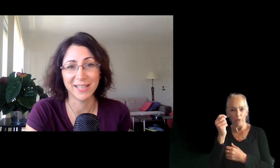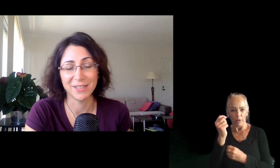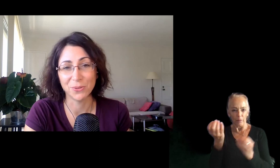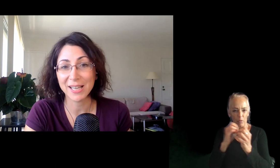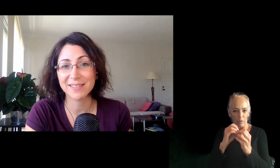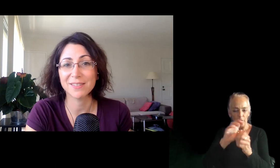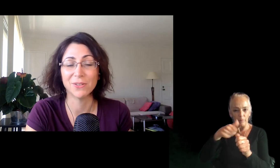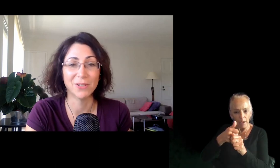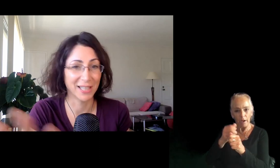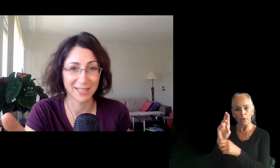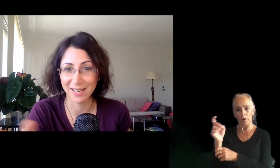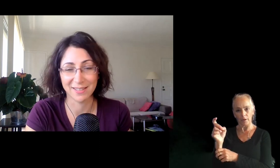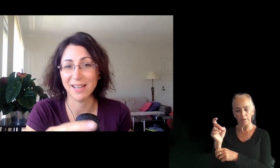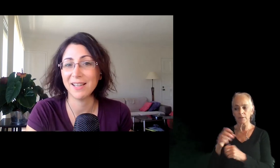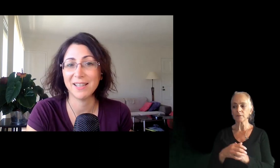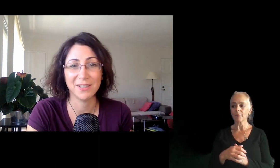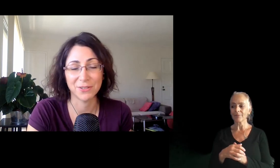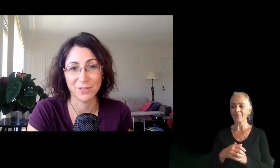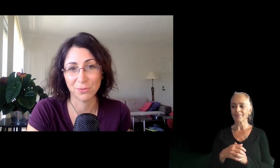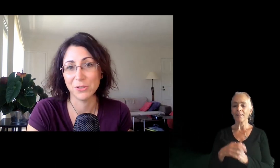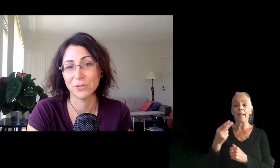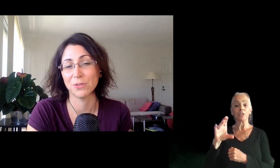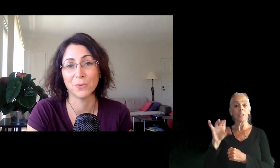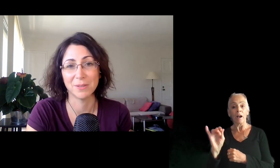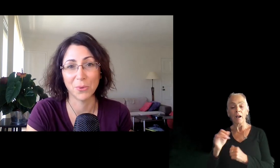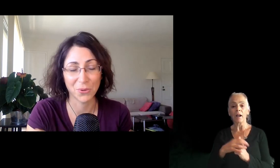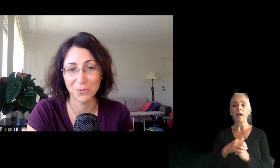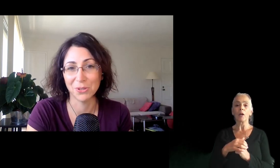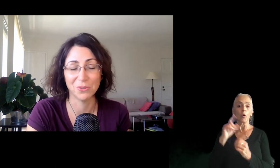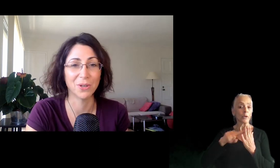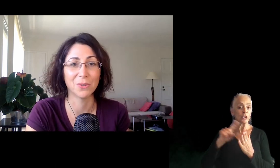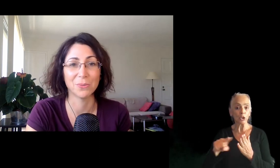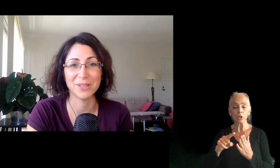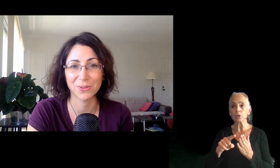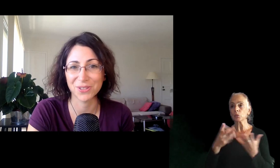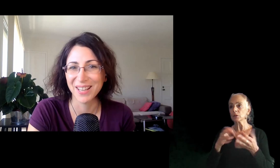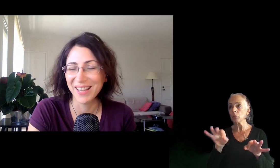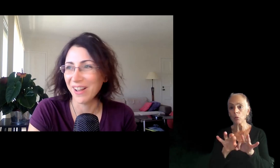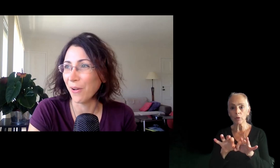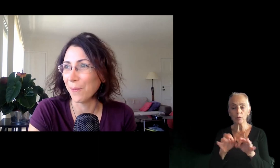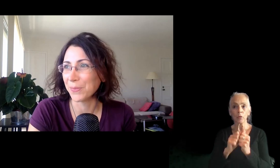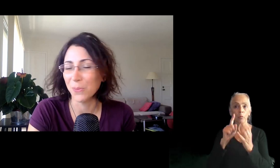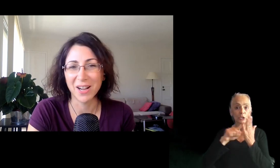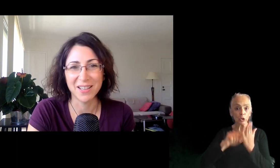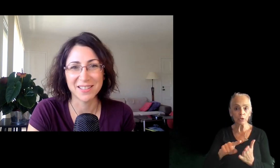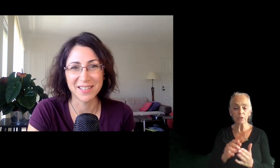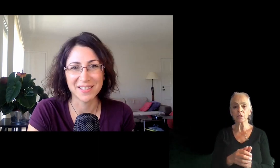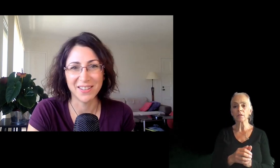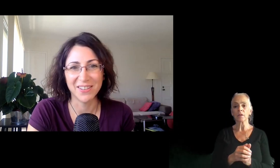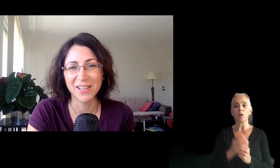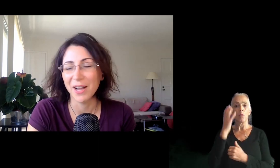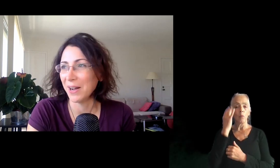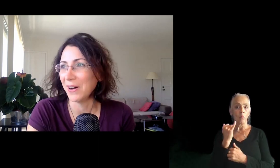uh, behind UX. So again, HCI, or if it's research, you know, what's important when you do, uh, research, um, why